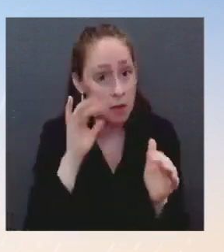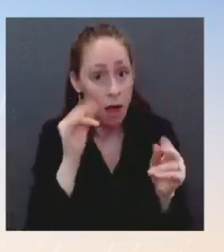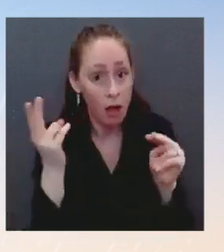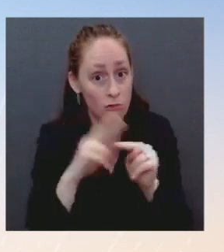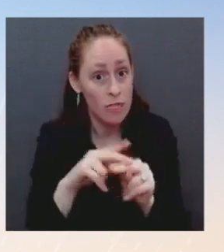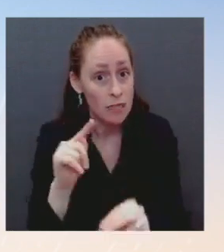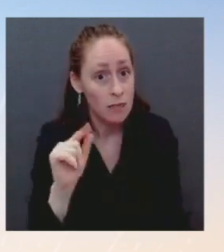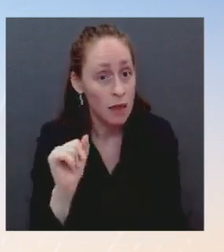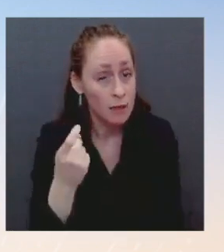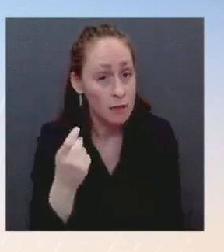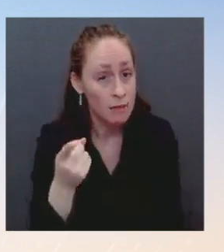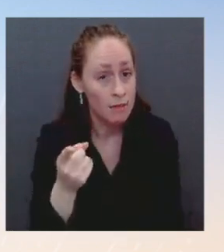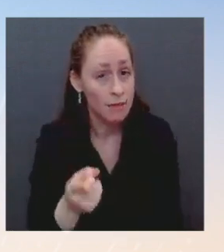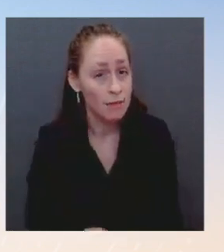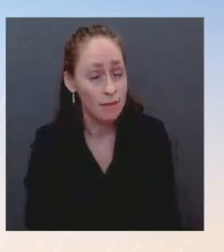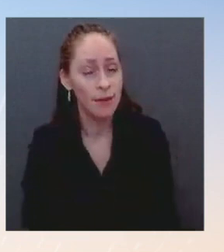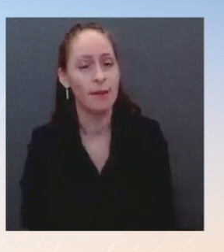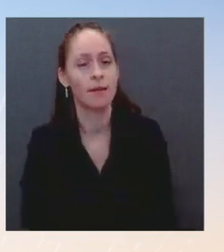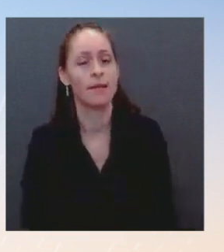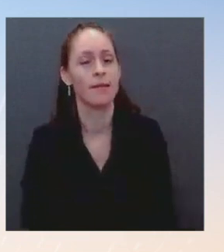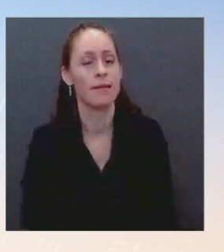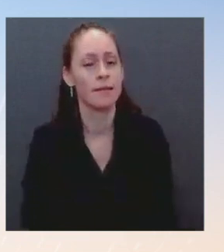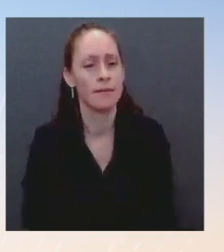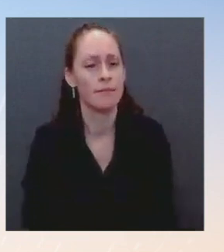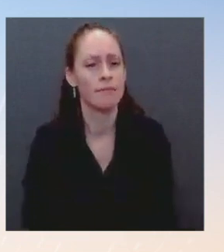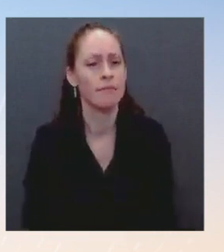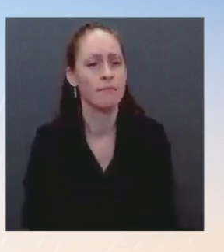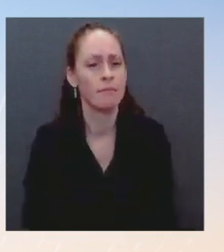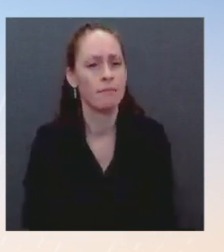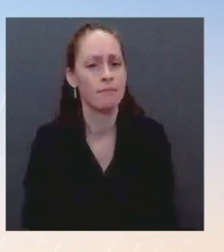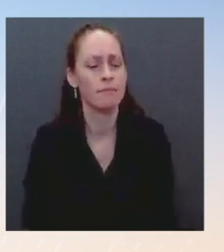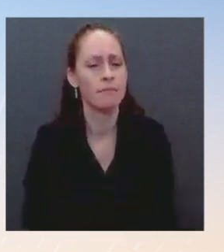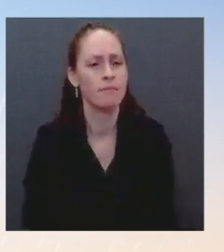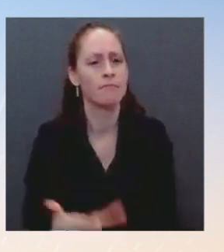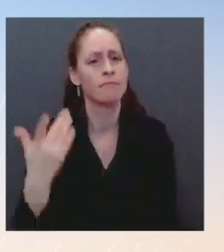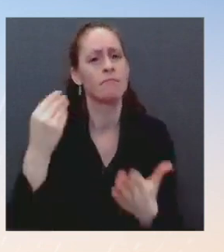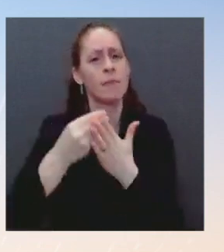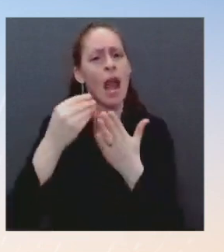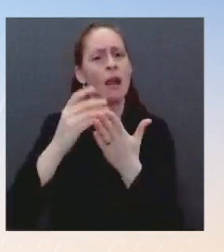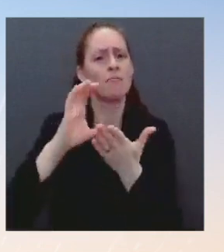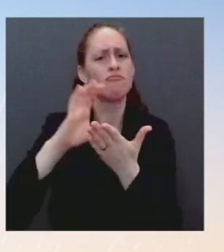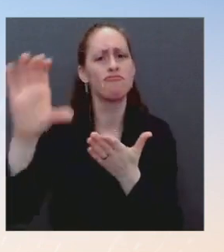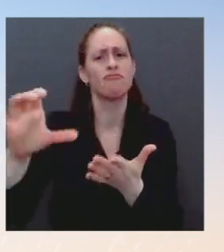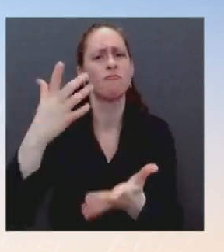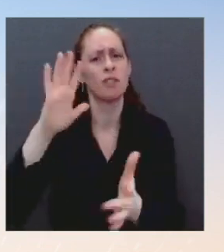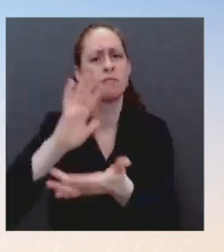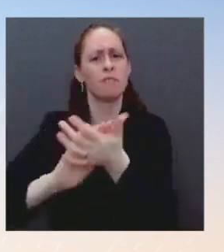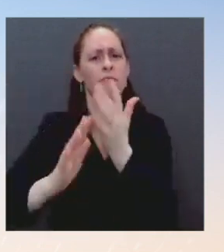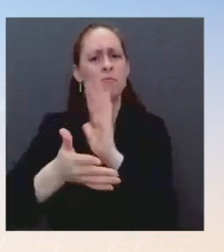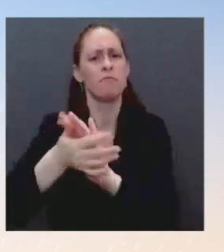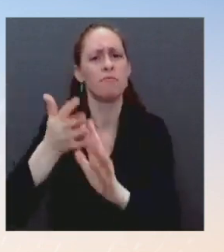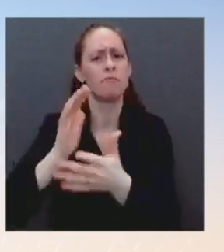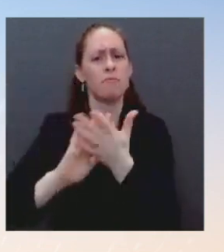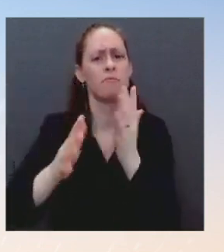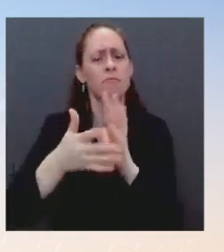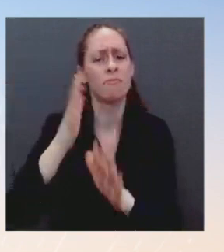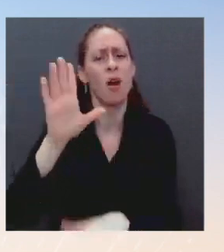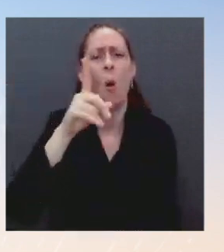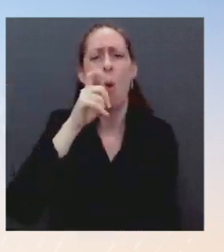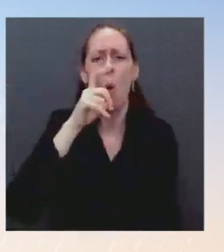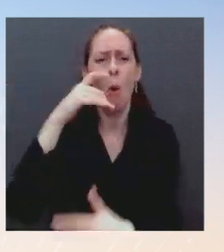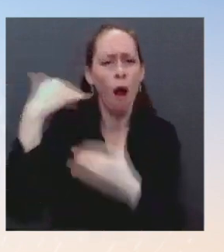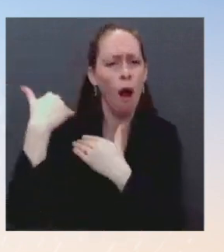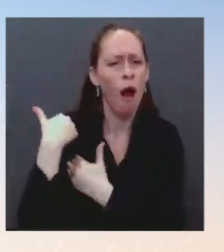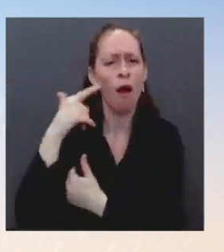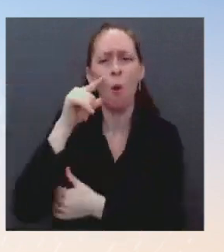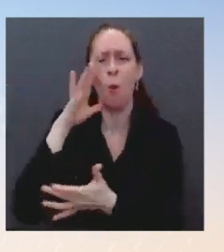part of that is the highest income Americans, that companies would be asked to pay a little bit more. That